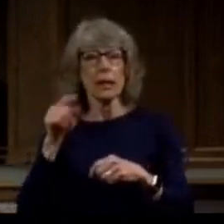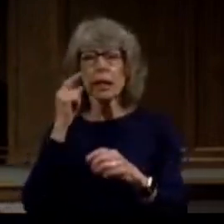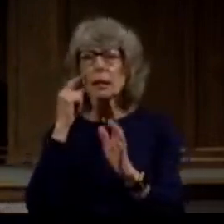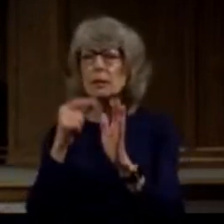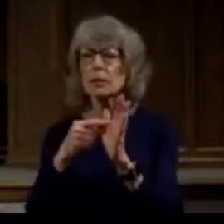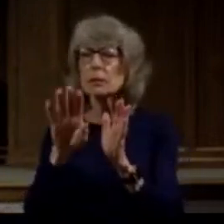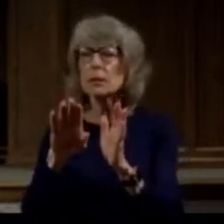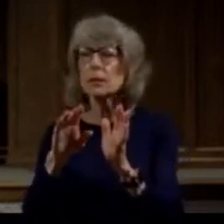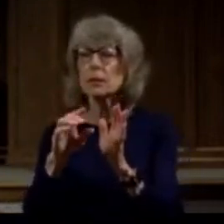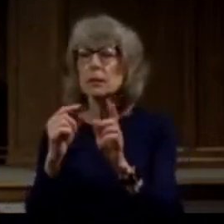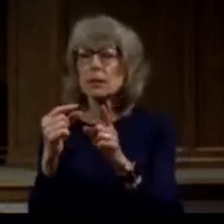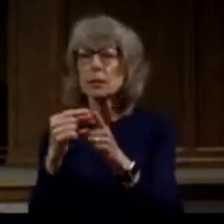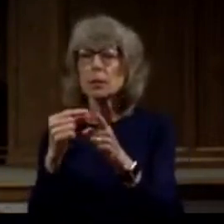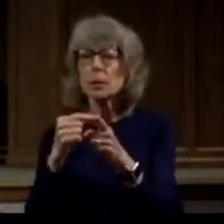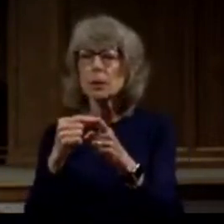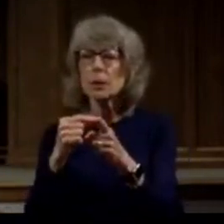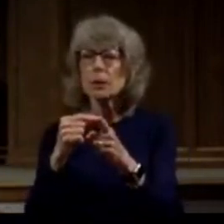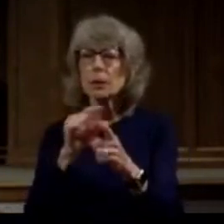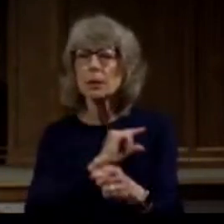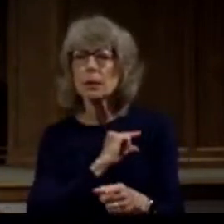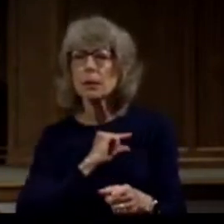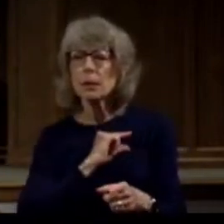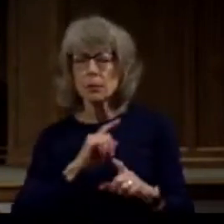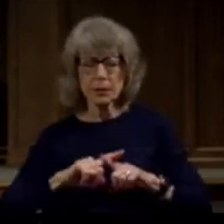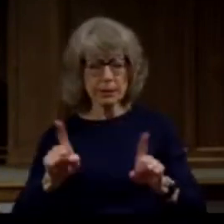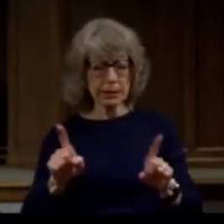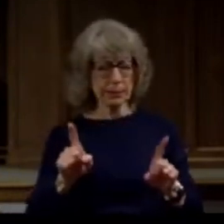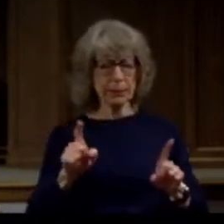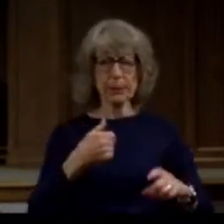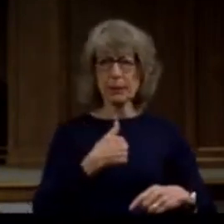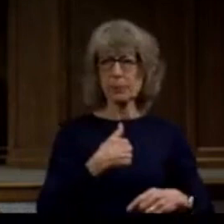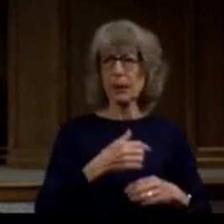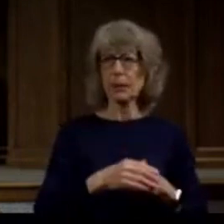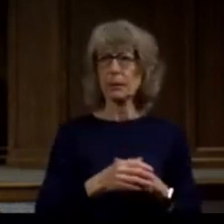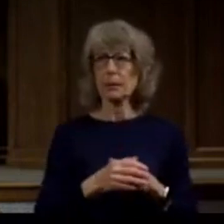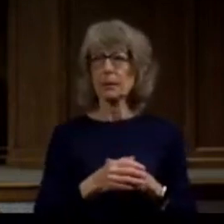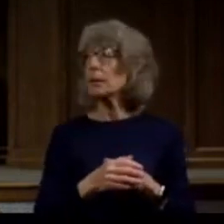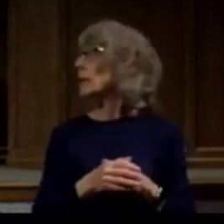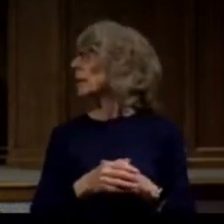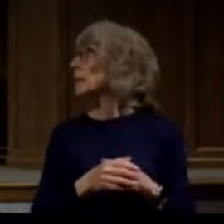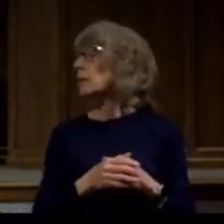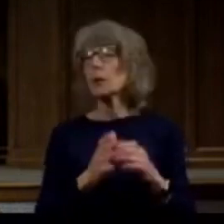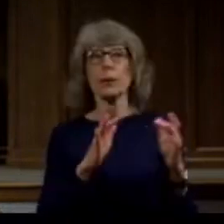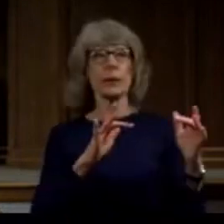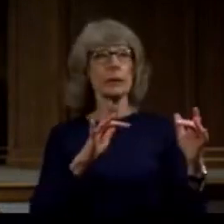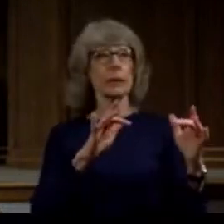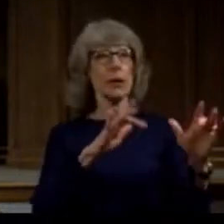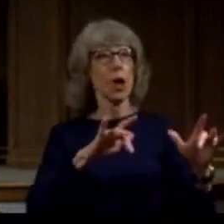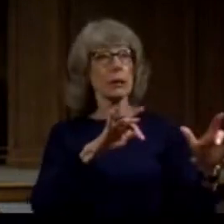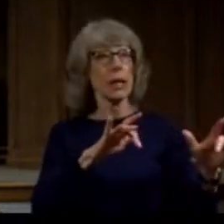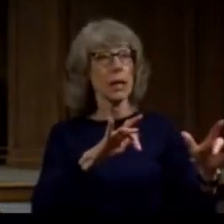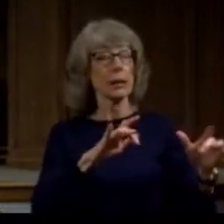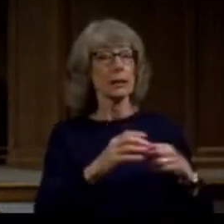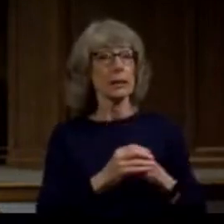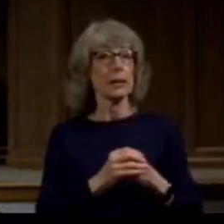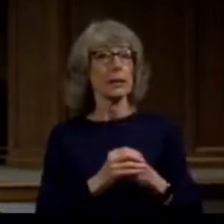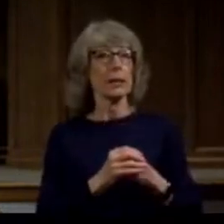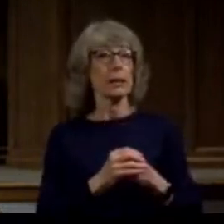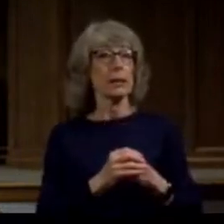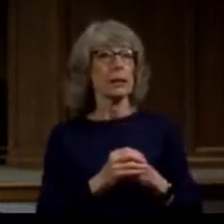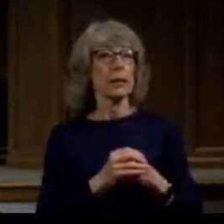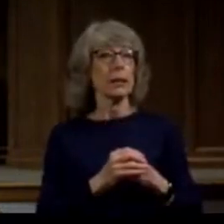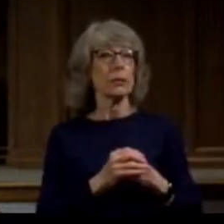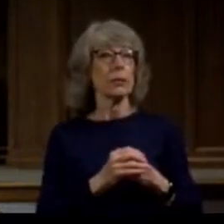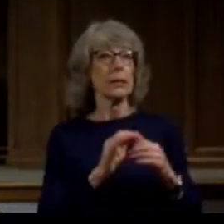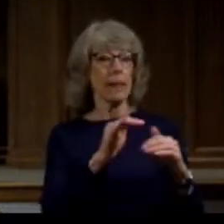so I actually went online I typed in the name of the jacket and this is crazy this was evidently a limited edition because it wasn't even on their